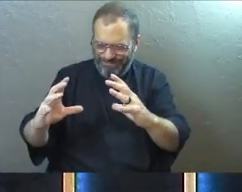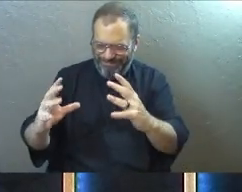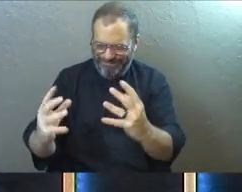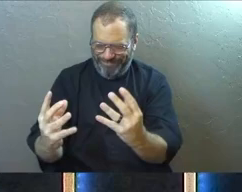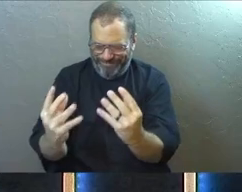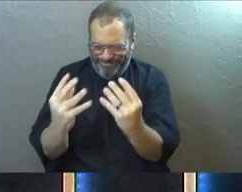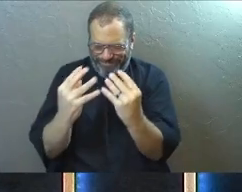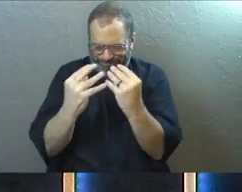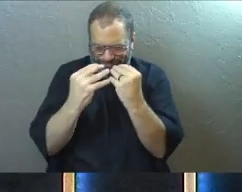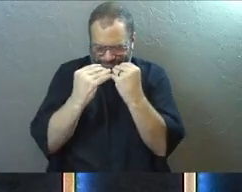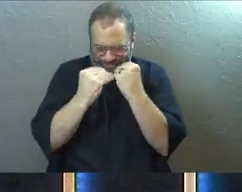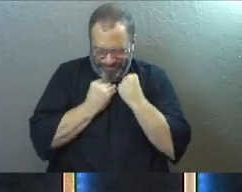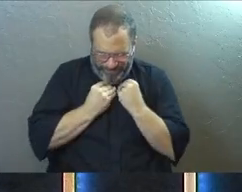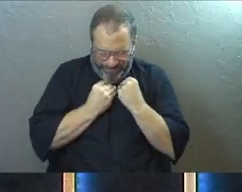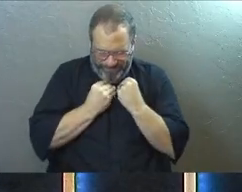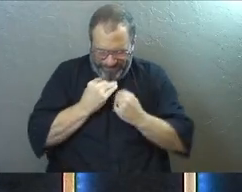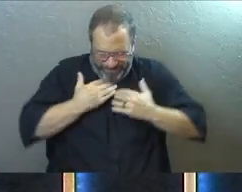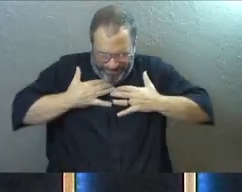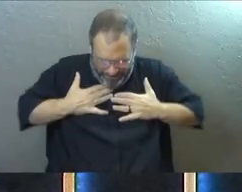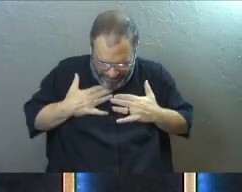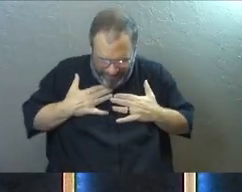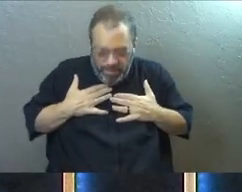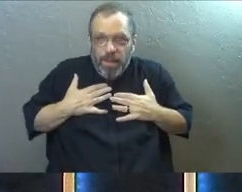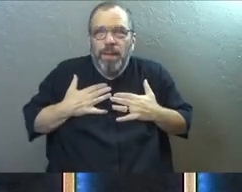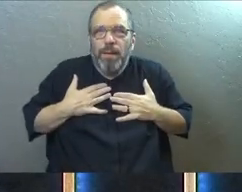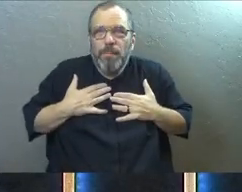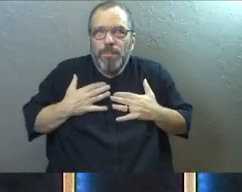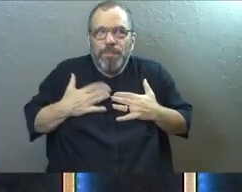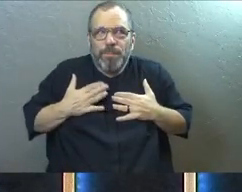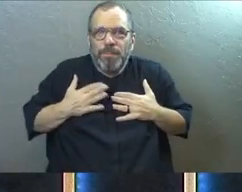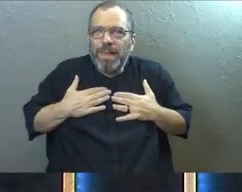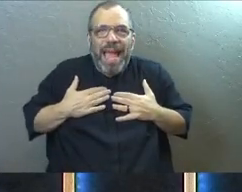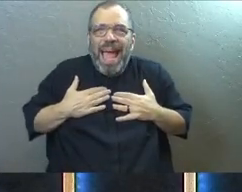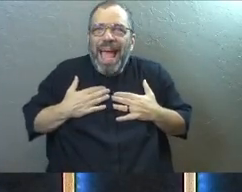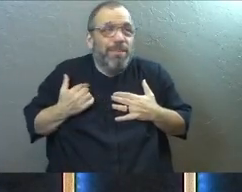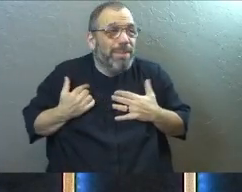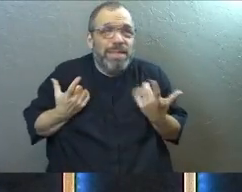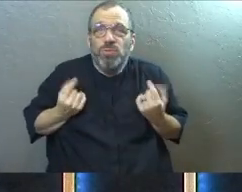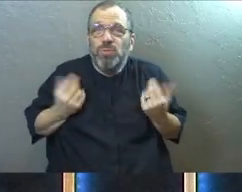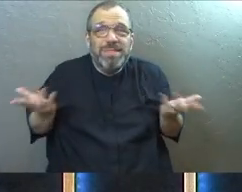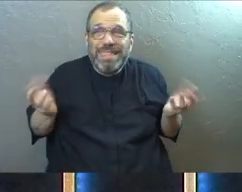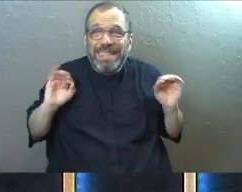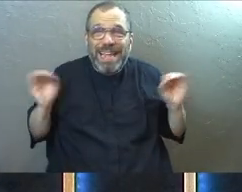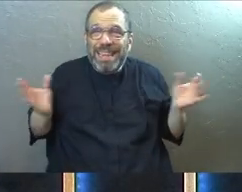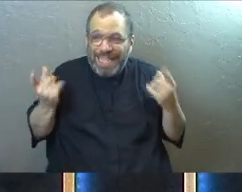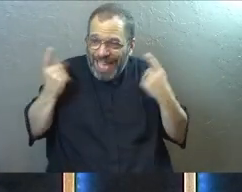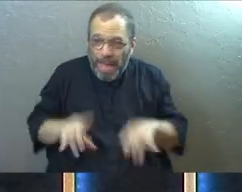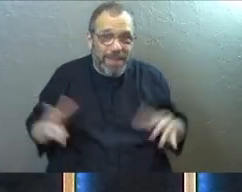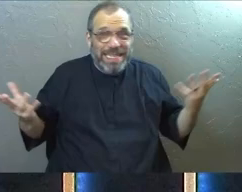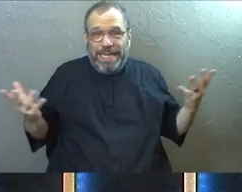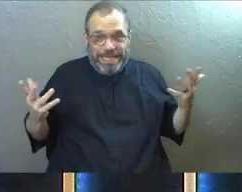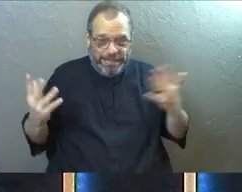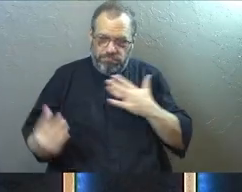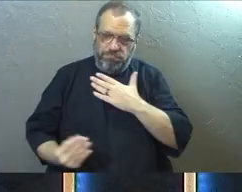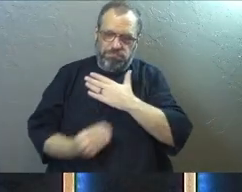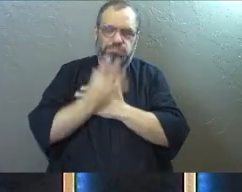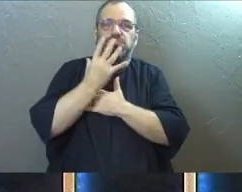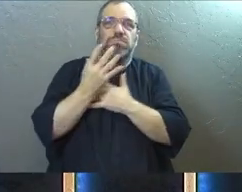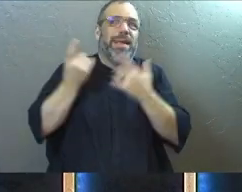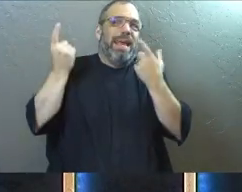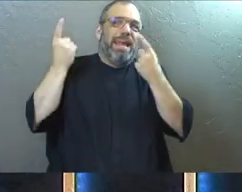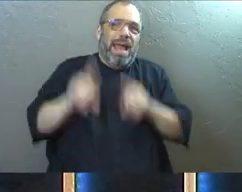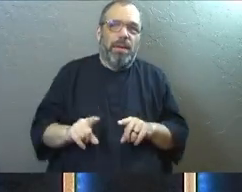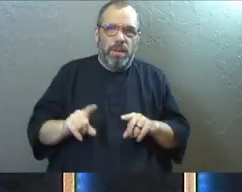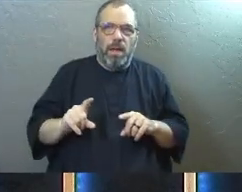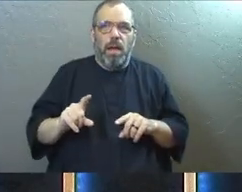who we are. And it forms who we are. And I don't even have to do anything to make it happen. It just happens to